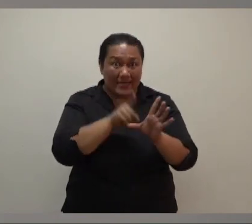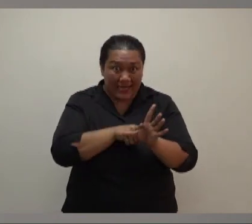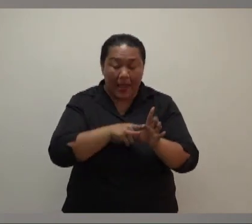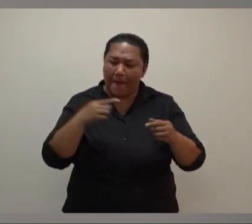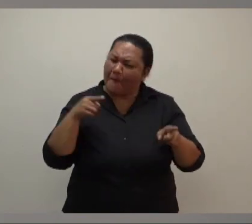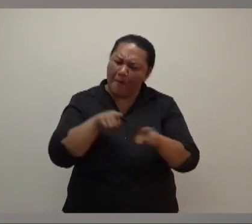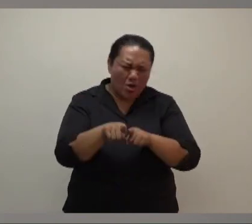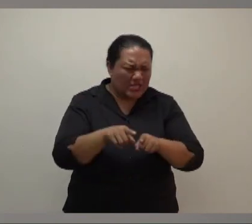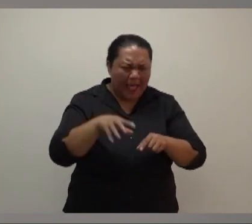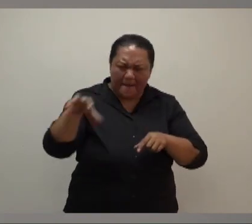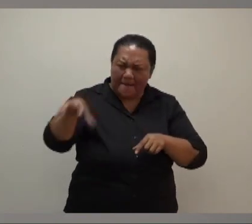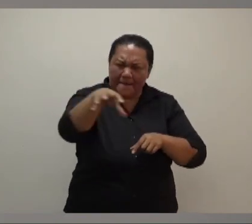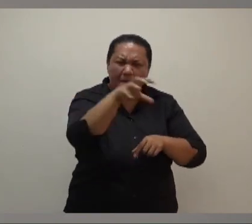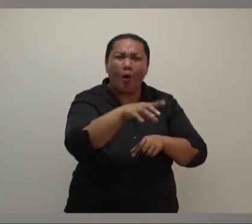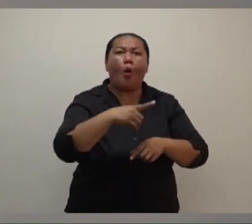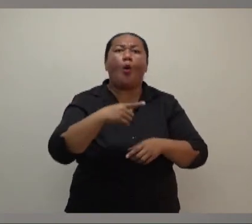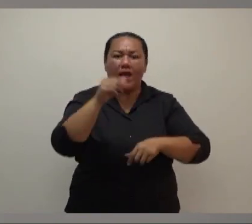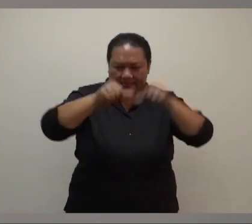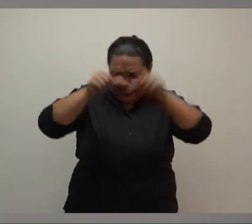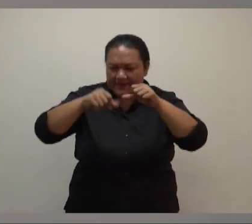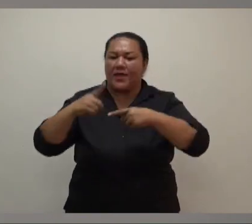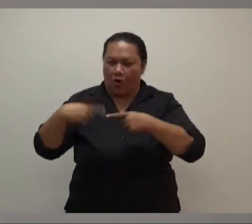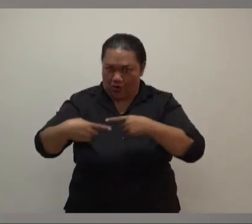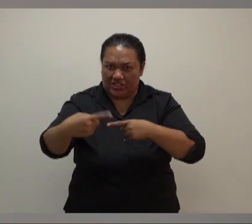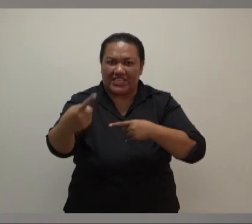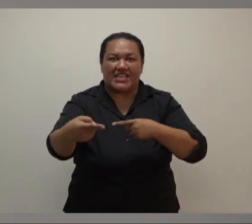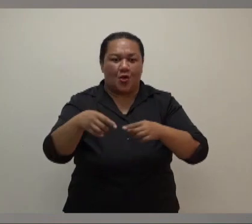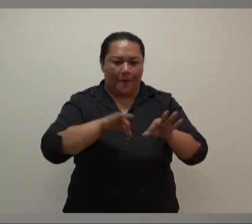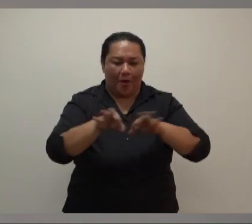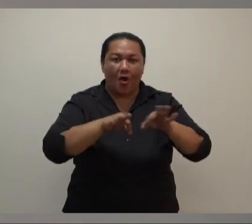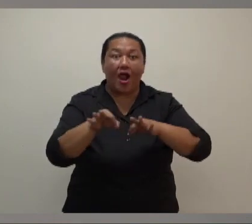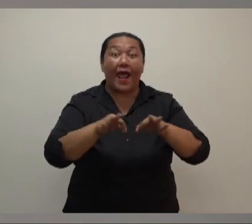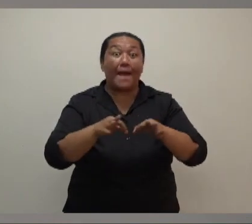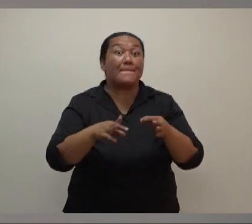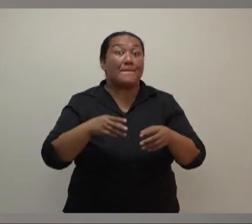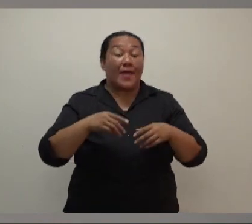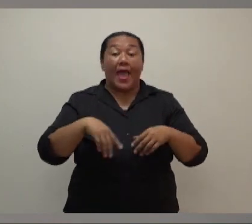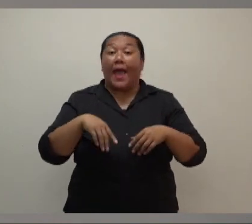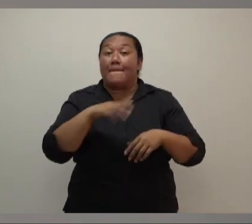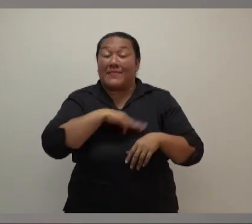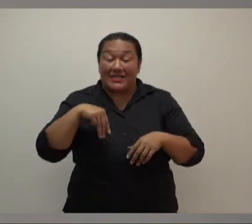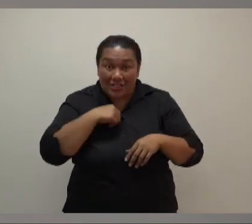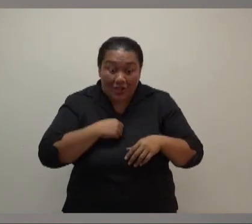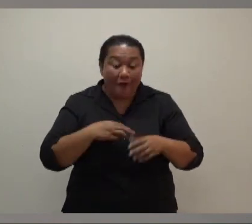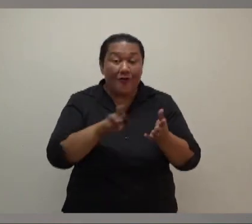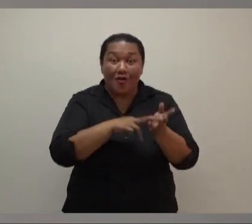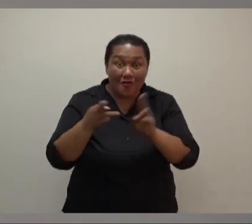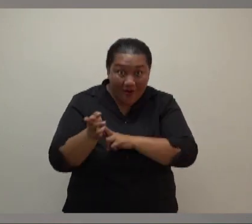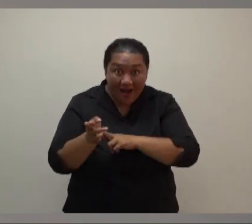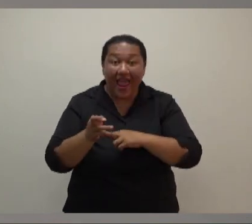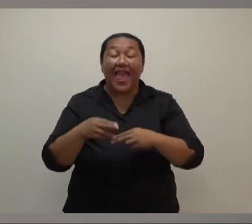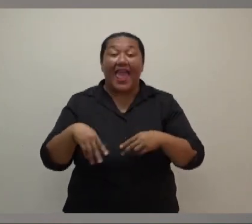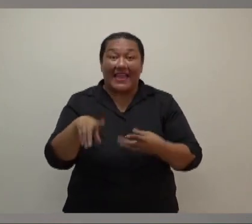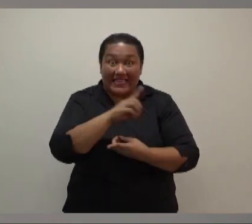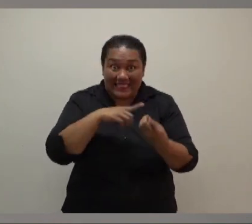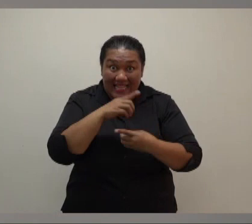assessments are well underway. Our Minister for Rural, Maritime Development and Disaster Management, and who is also our Minister for